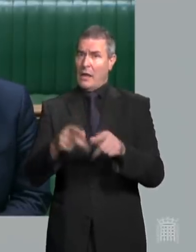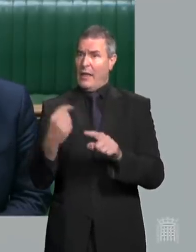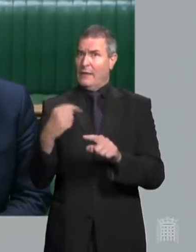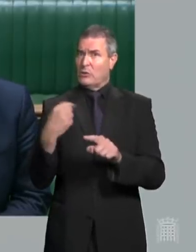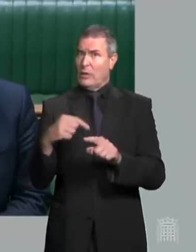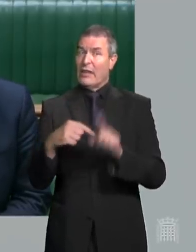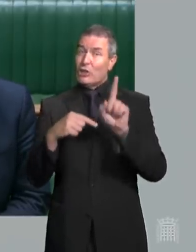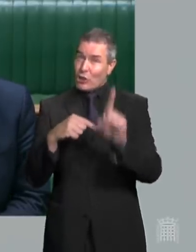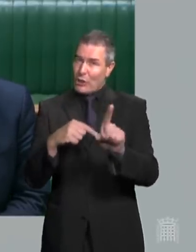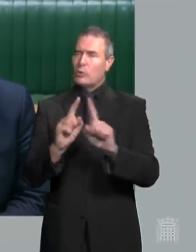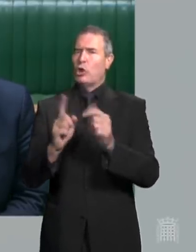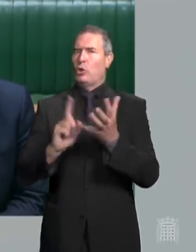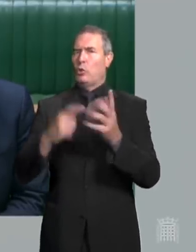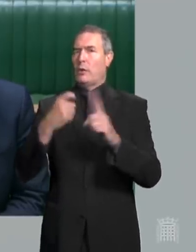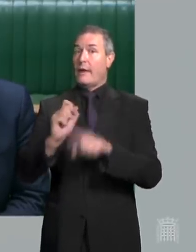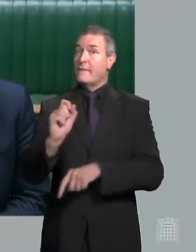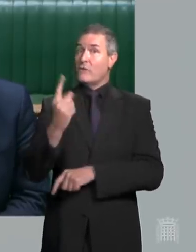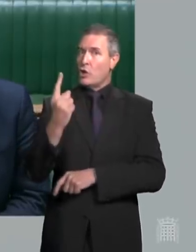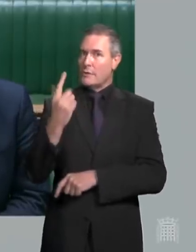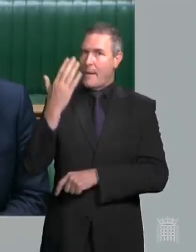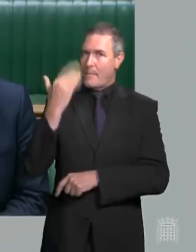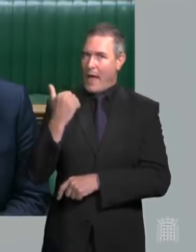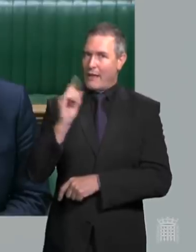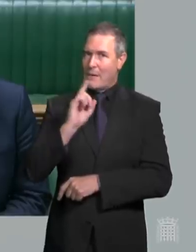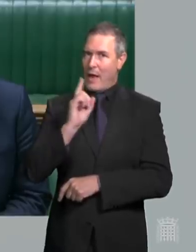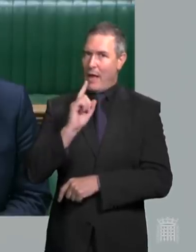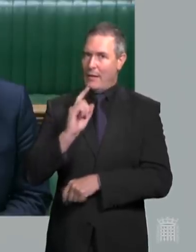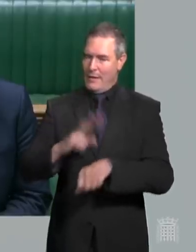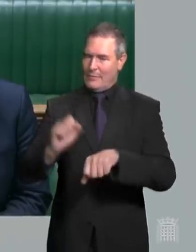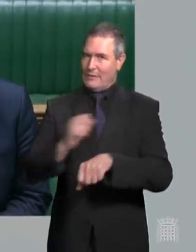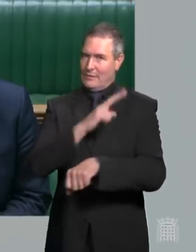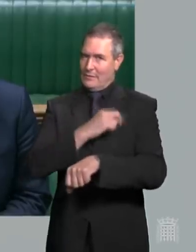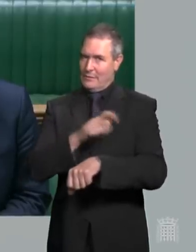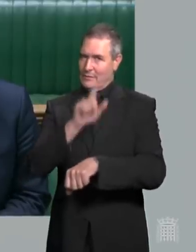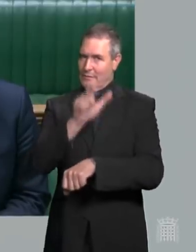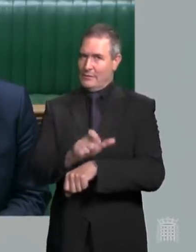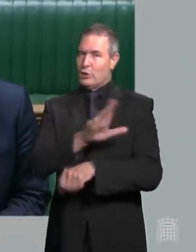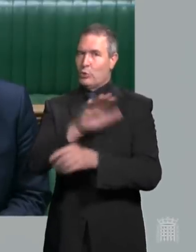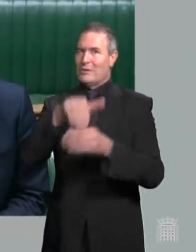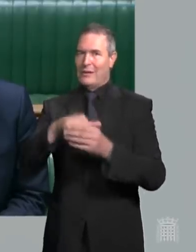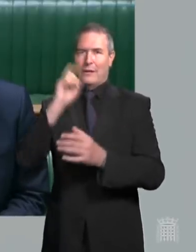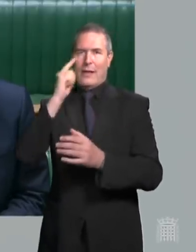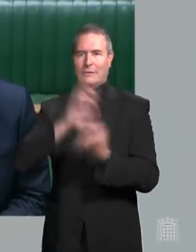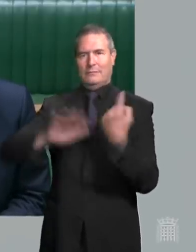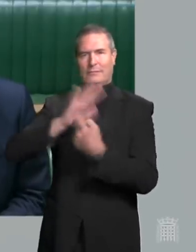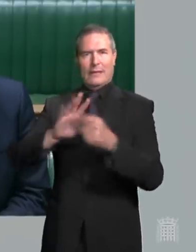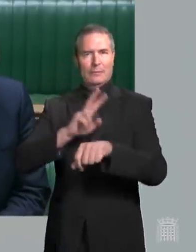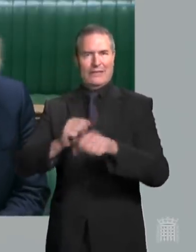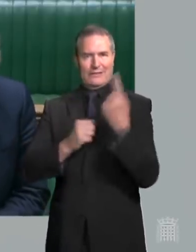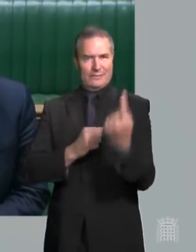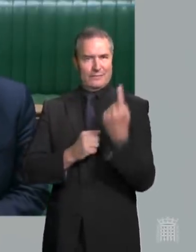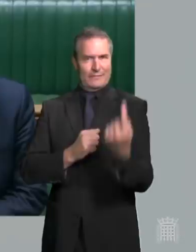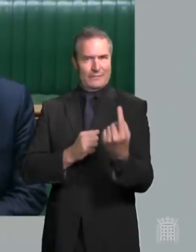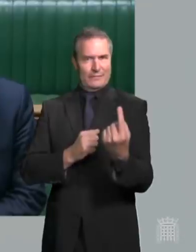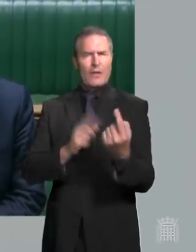She was the UK's first black female police officer and she served in the Metropolitan Police. Mr